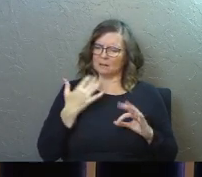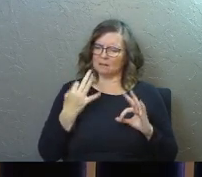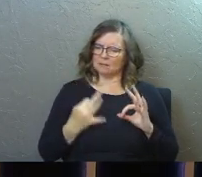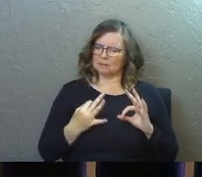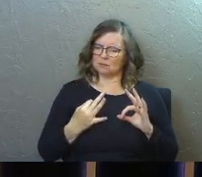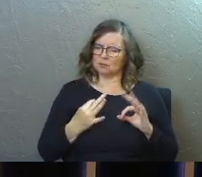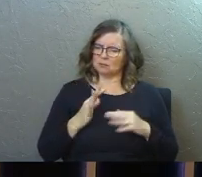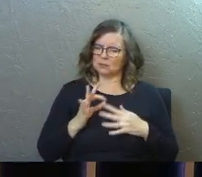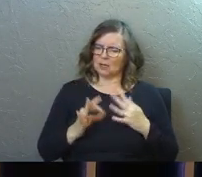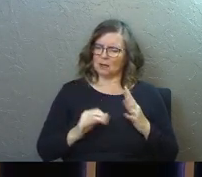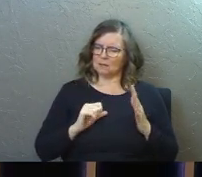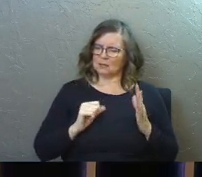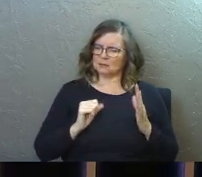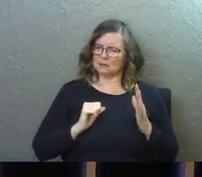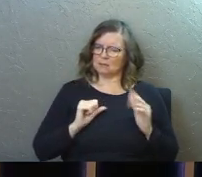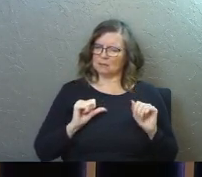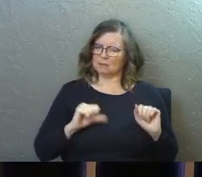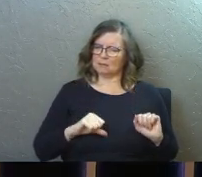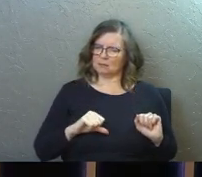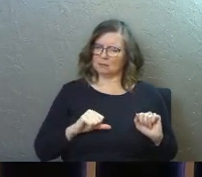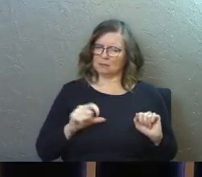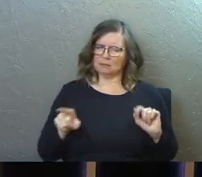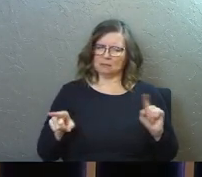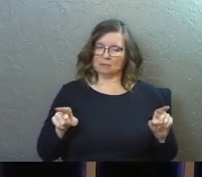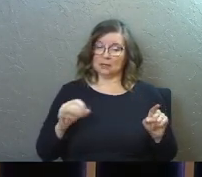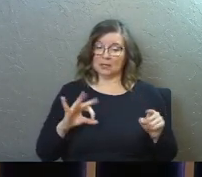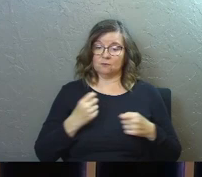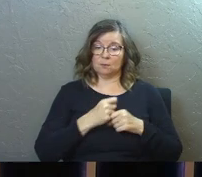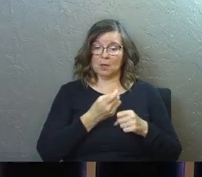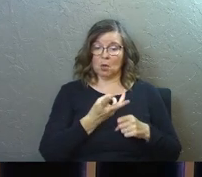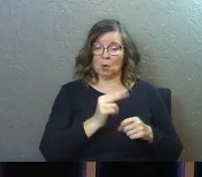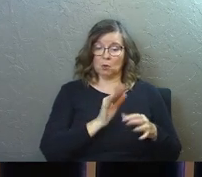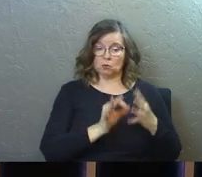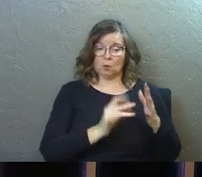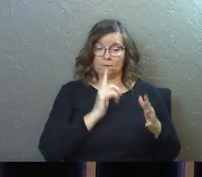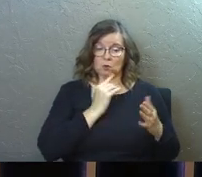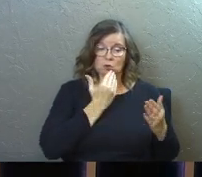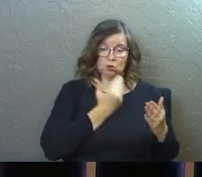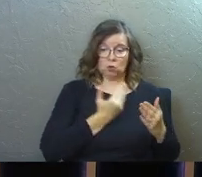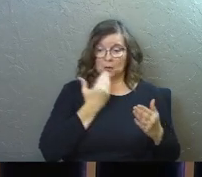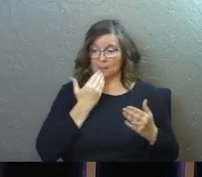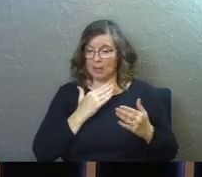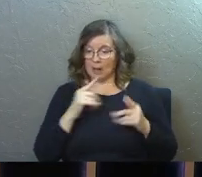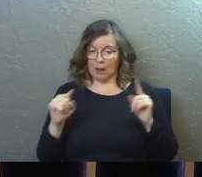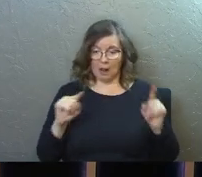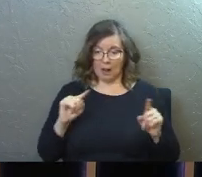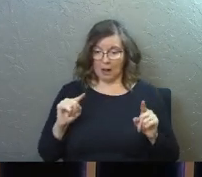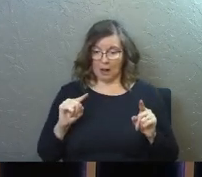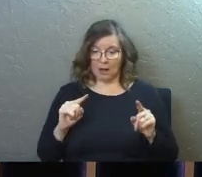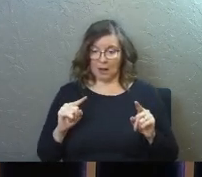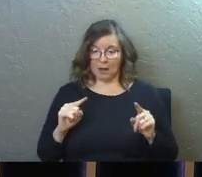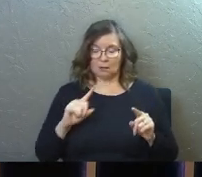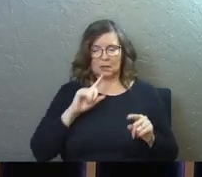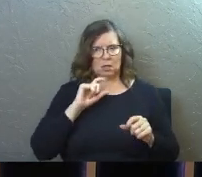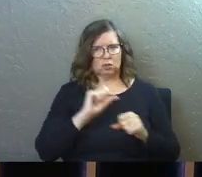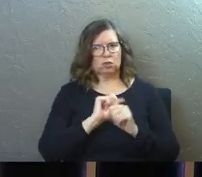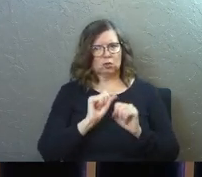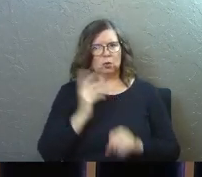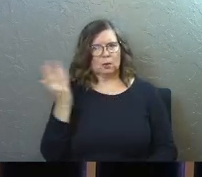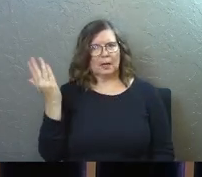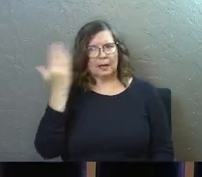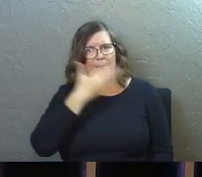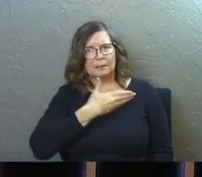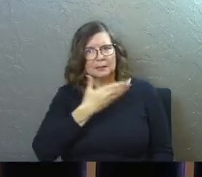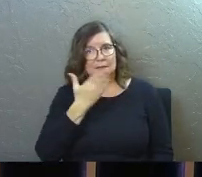make choices? Because if you can make your own choices for good or bad, then surely you could miss